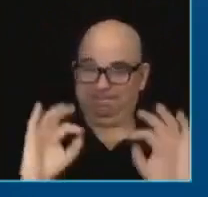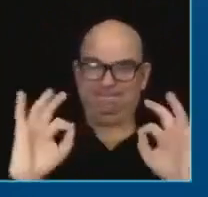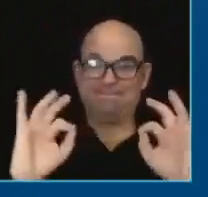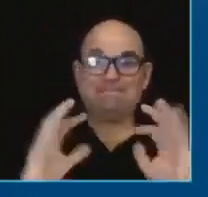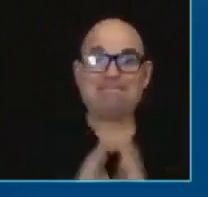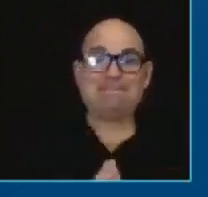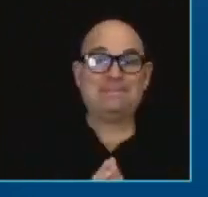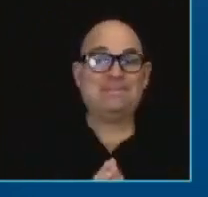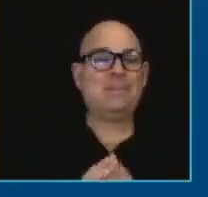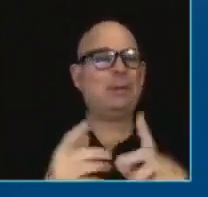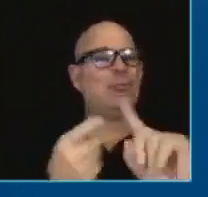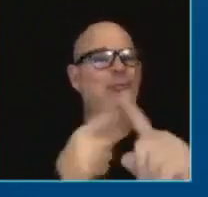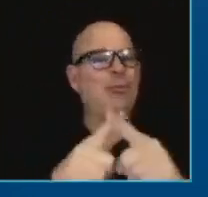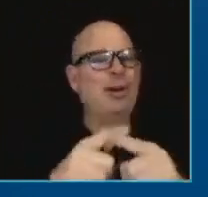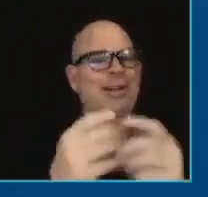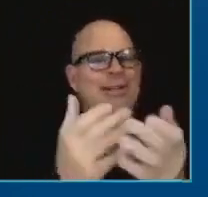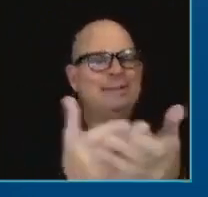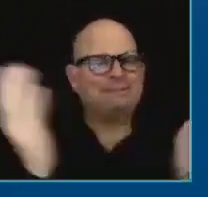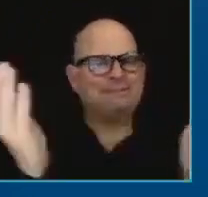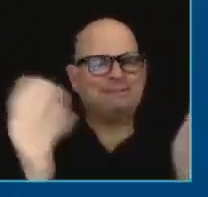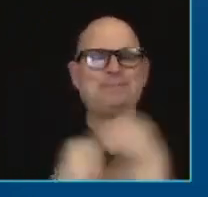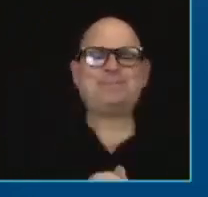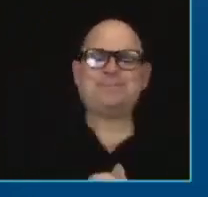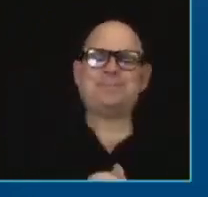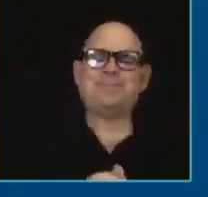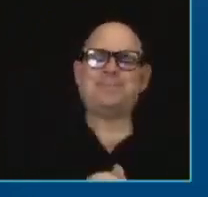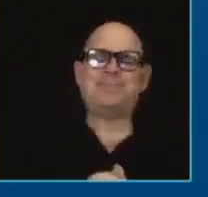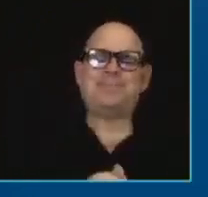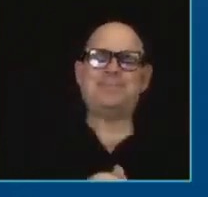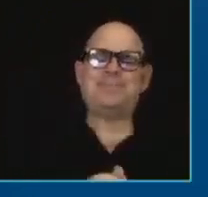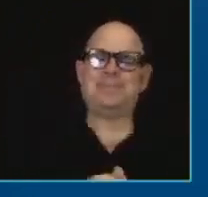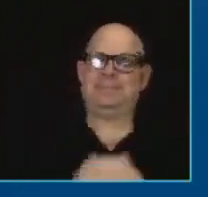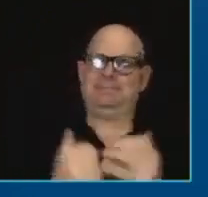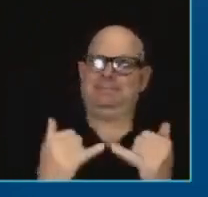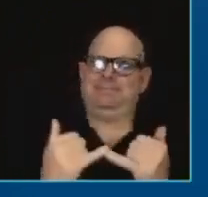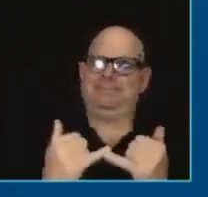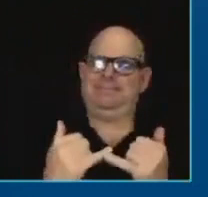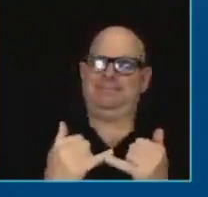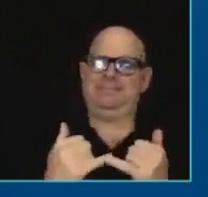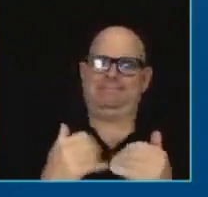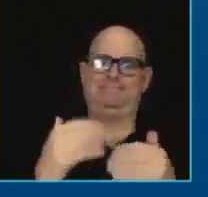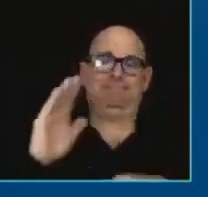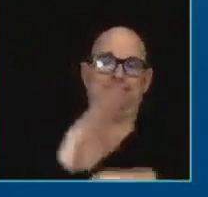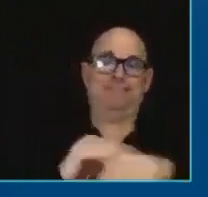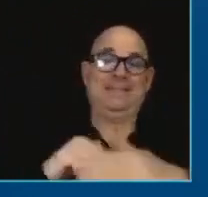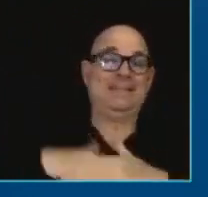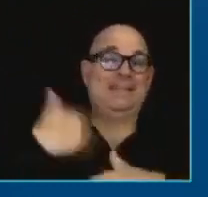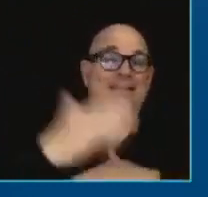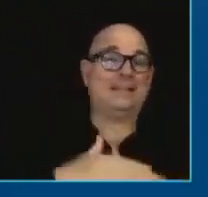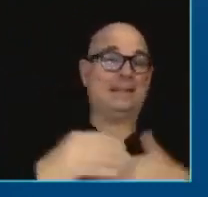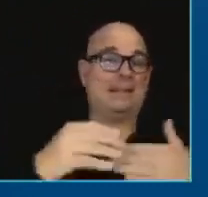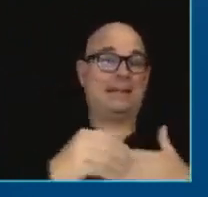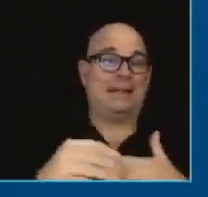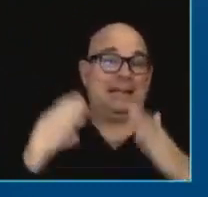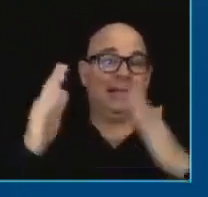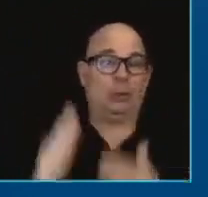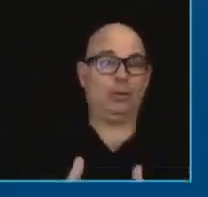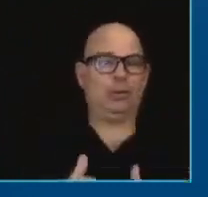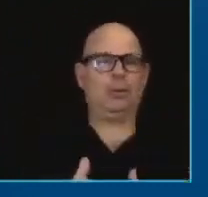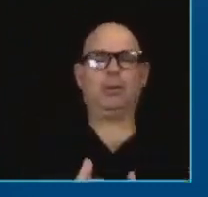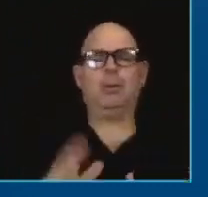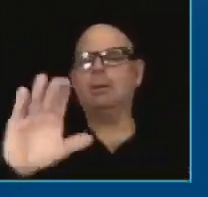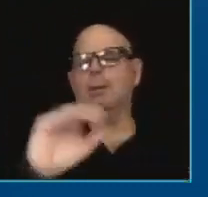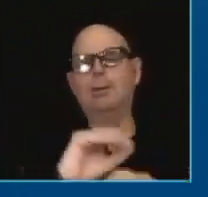Let me turn things to a leader who is no stranger to making history.